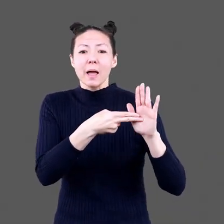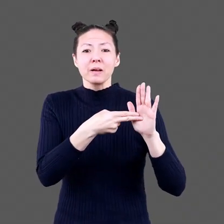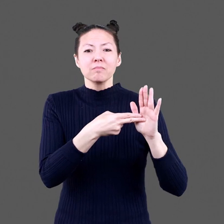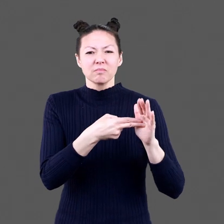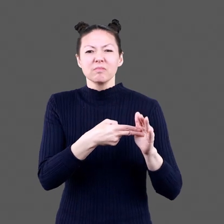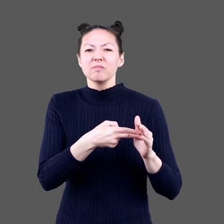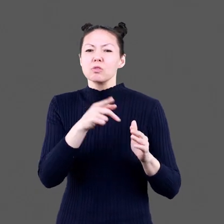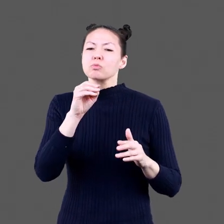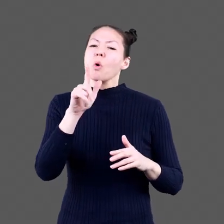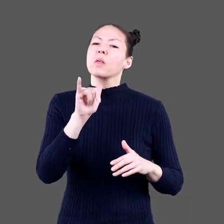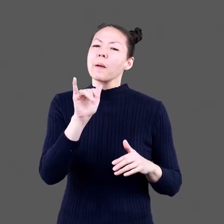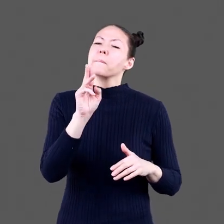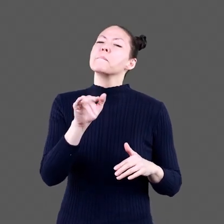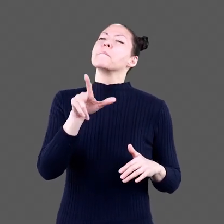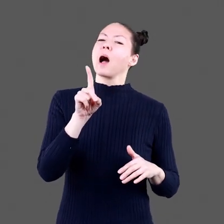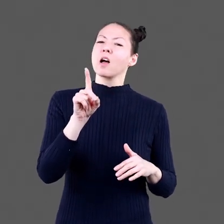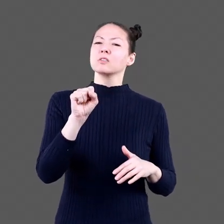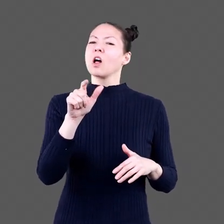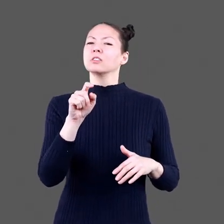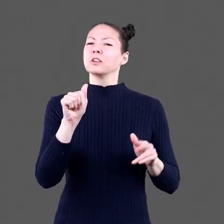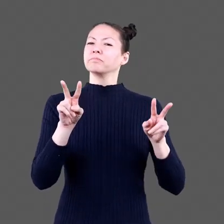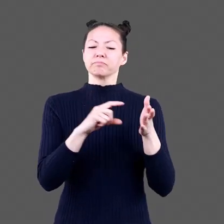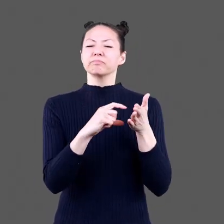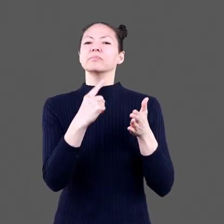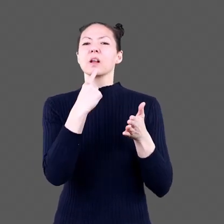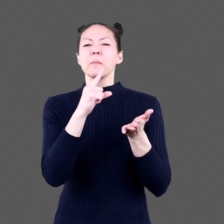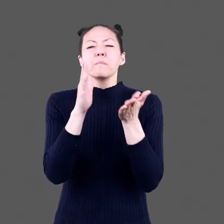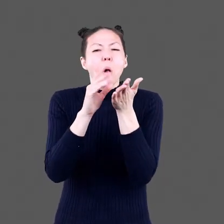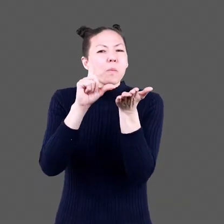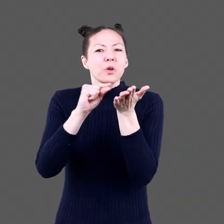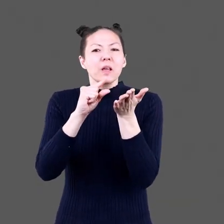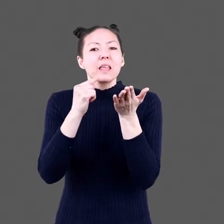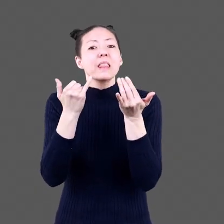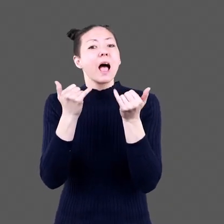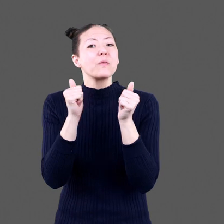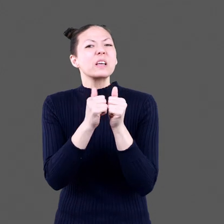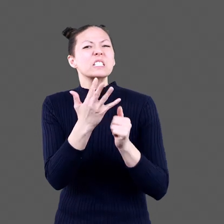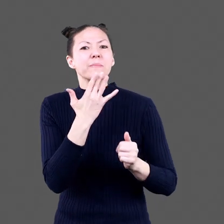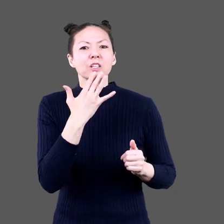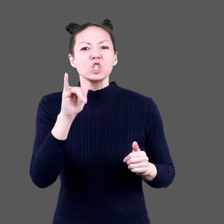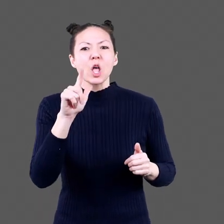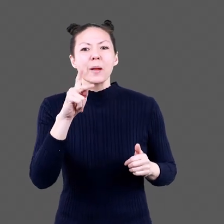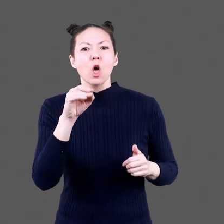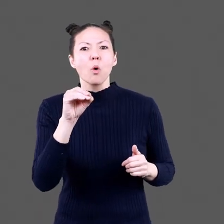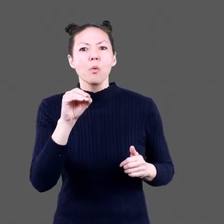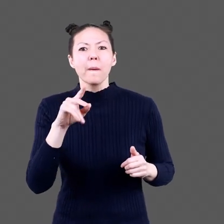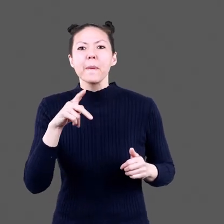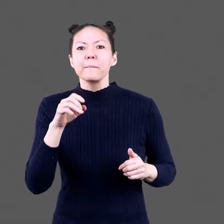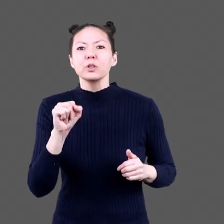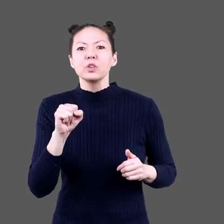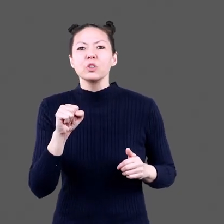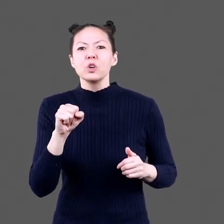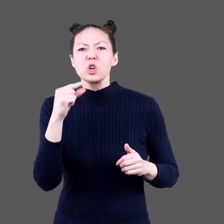On a label on the jar, totally mild salsa In small print, now with spicy